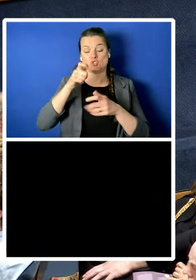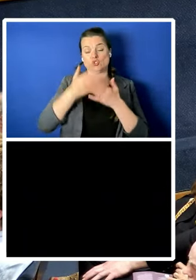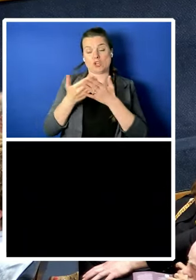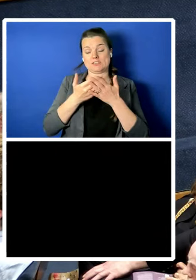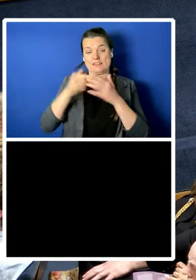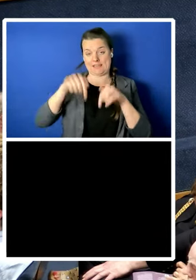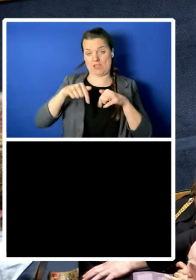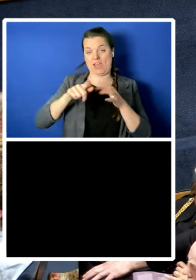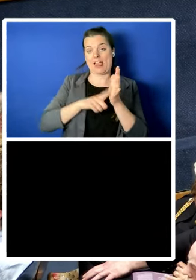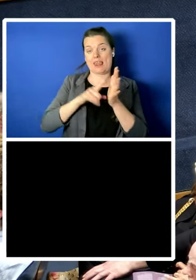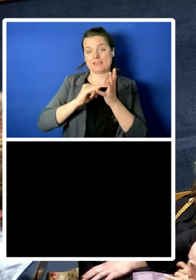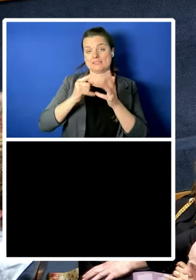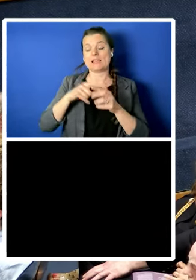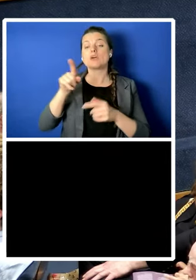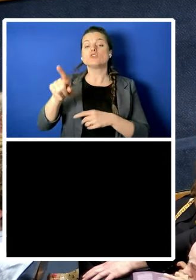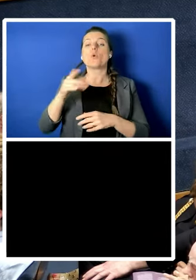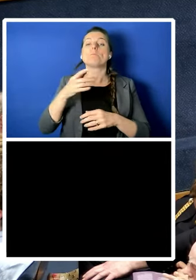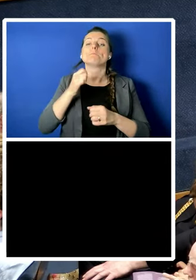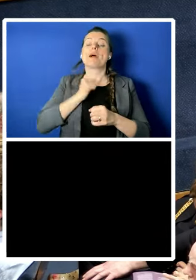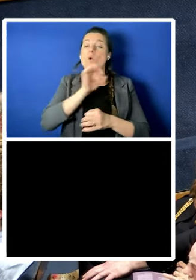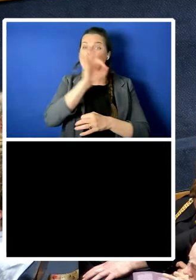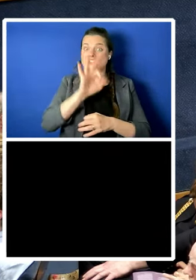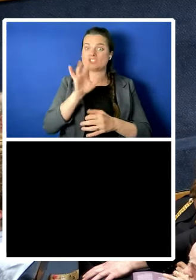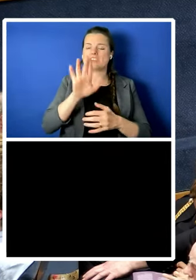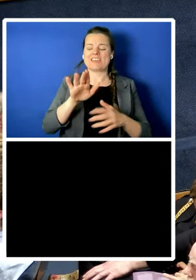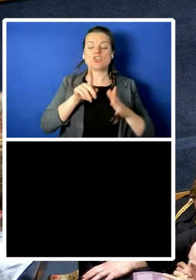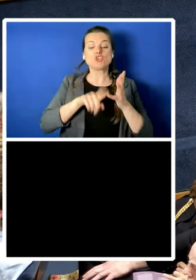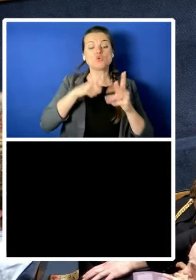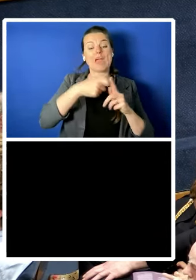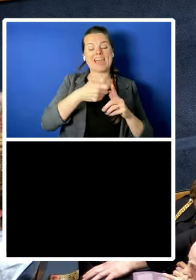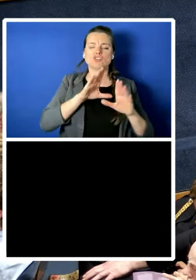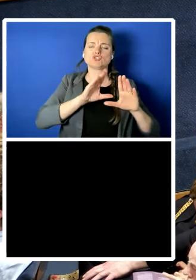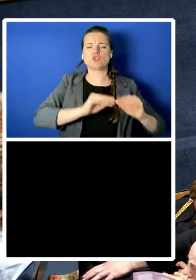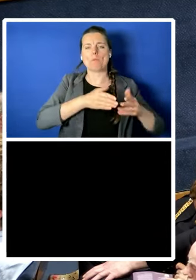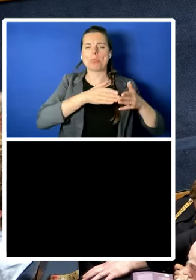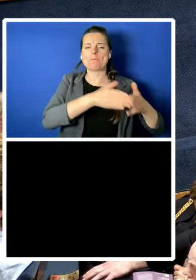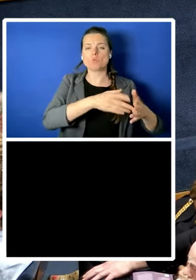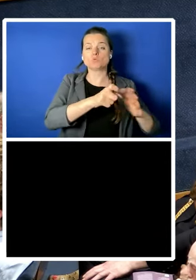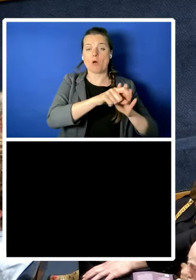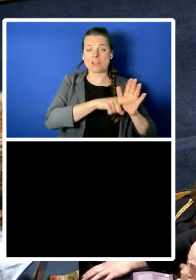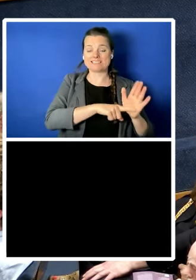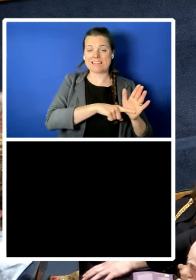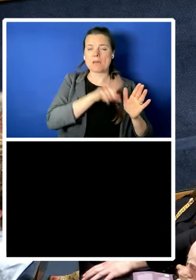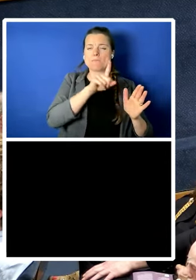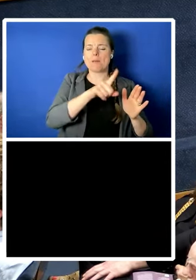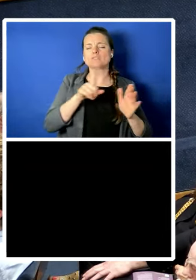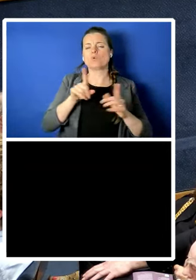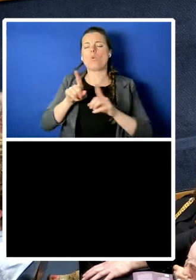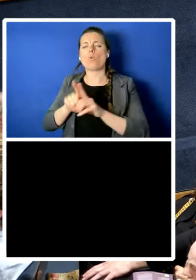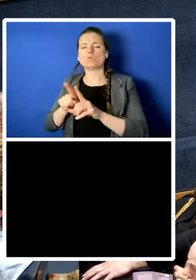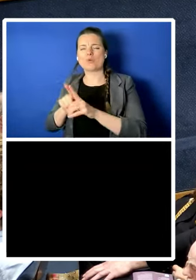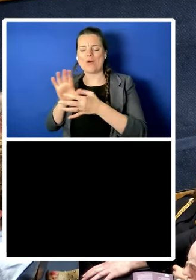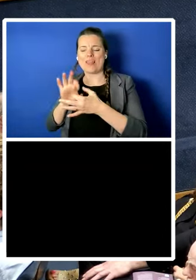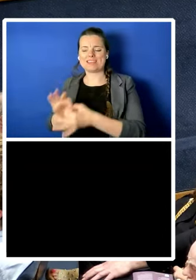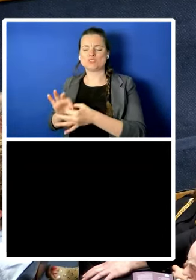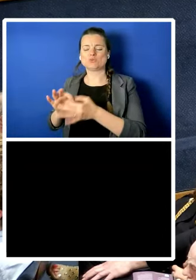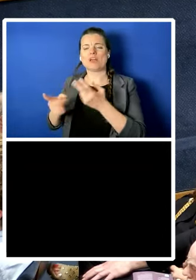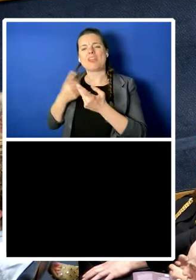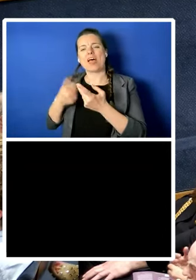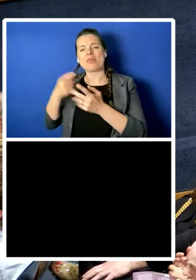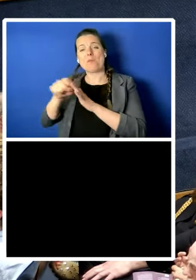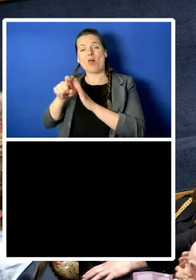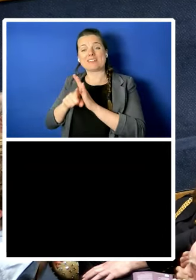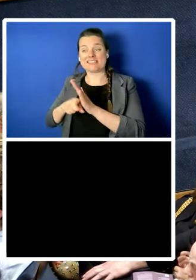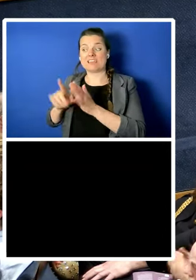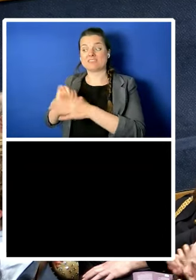uk stop the boats policy um and it also references a very similar policy that is already uh in place and functioning in